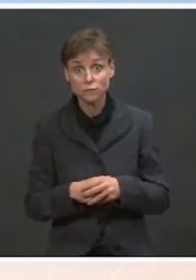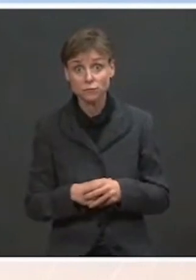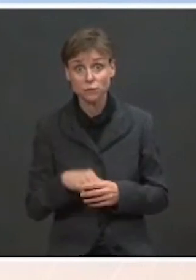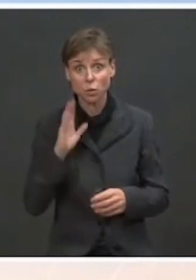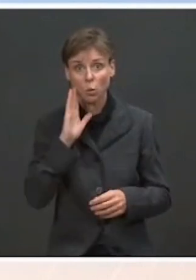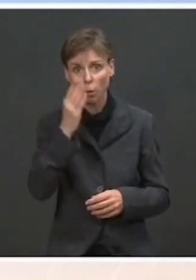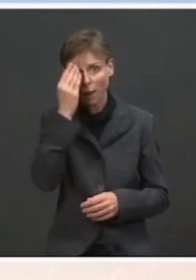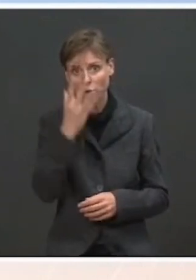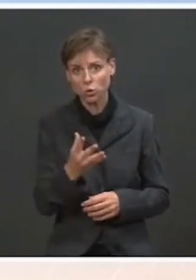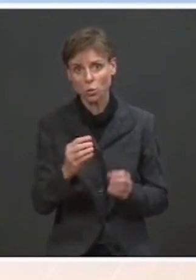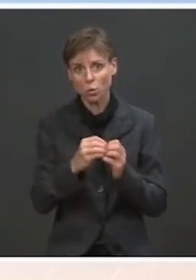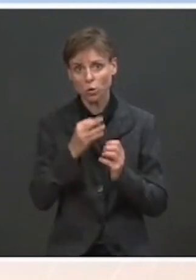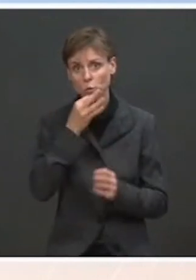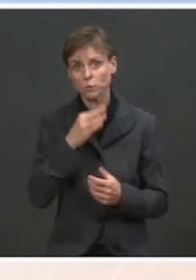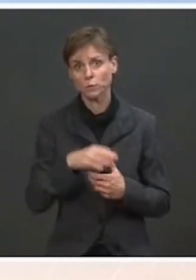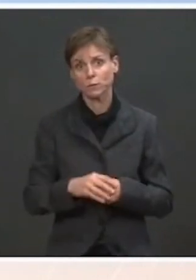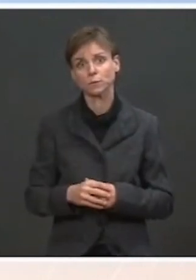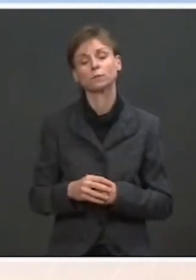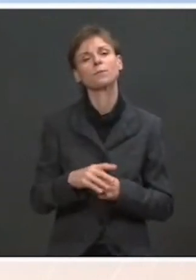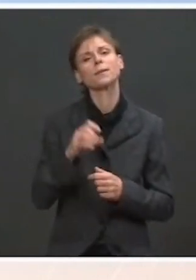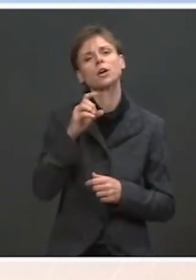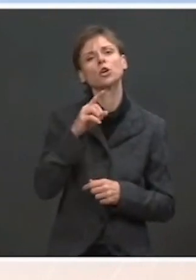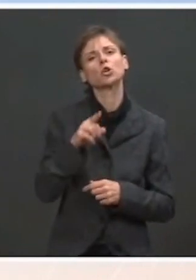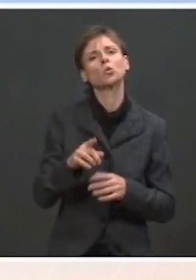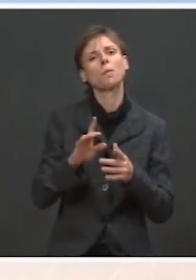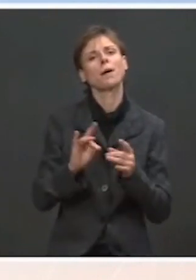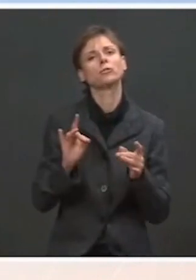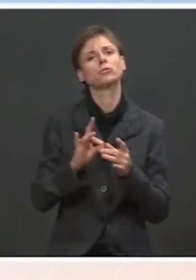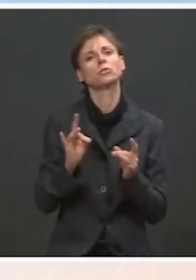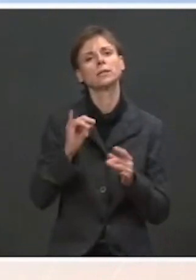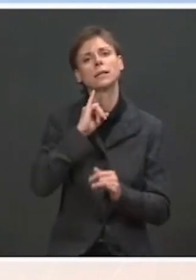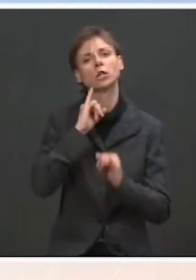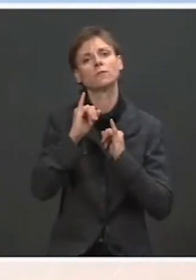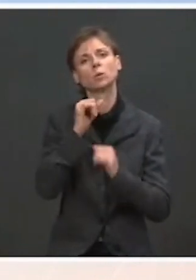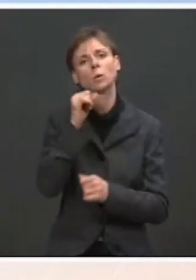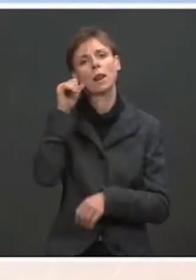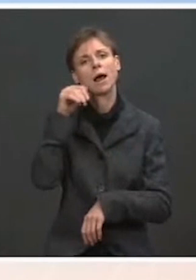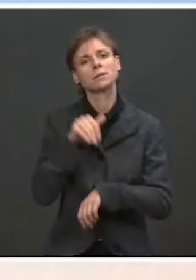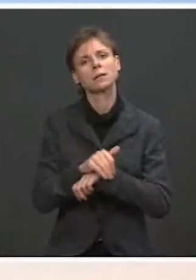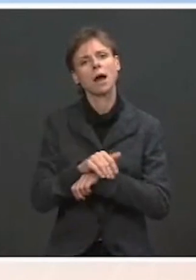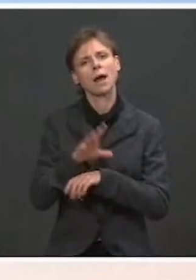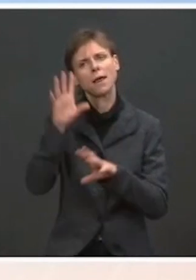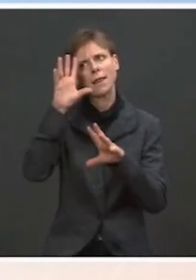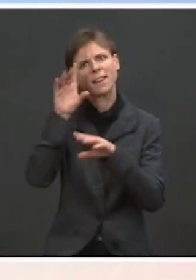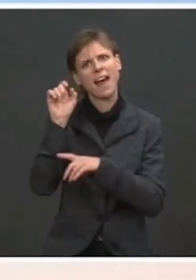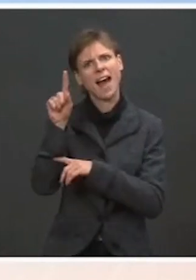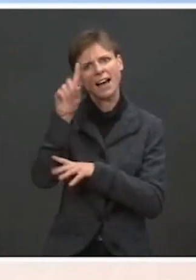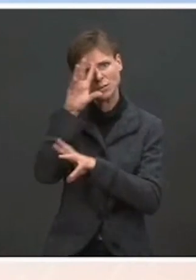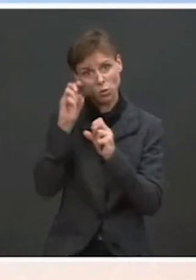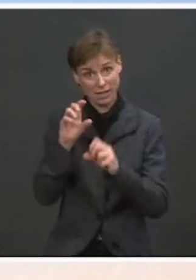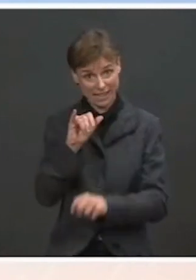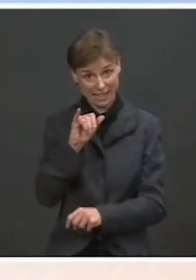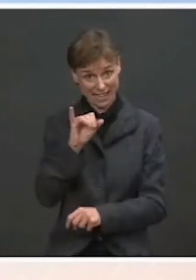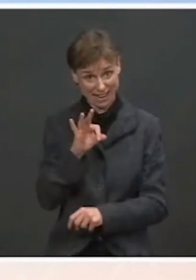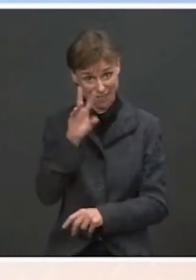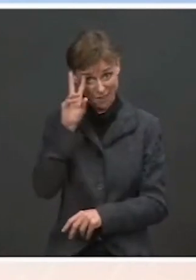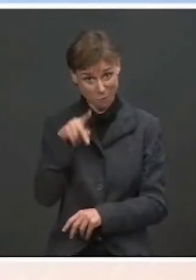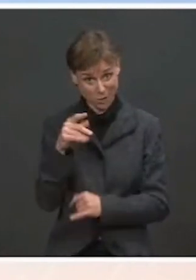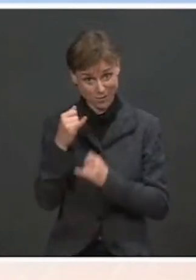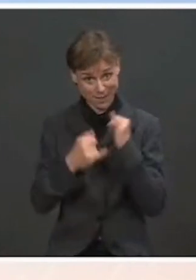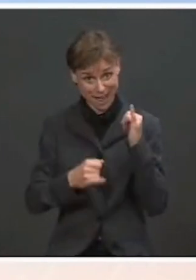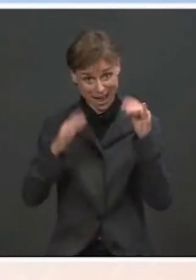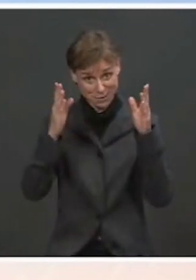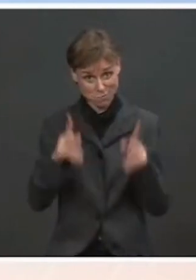And since you mentioned the interview last night, the president was asked whether the vice president is the last person in the room with him before